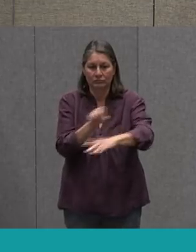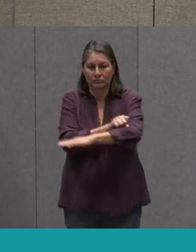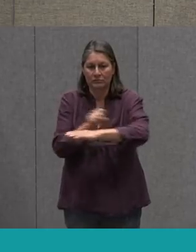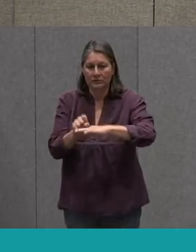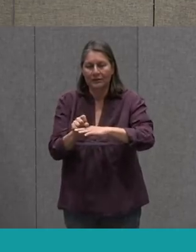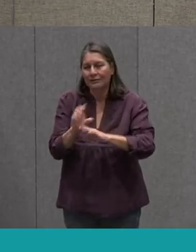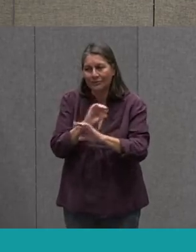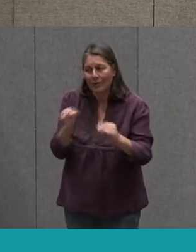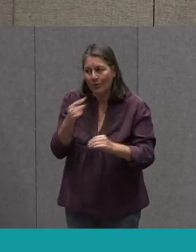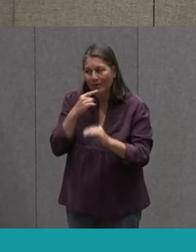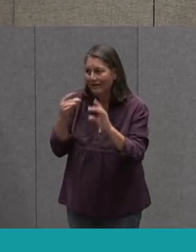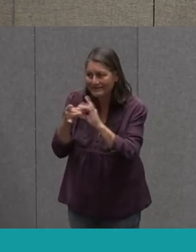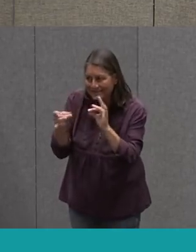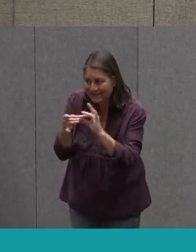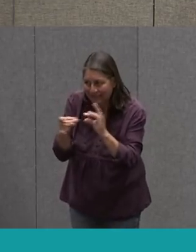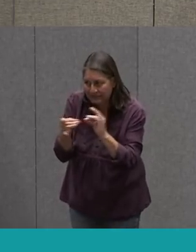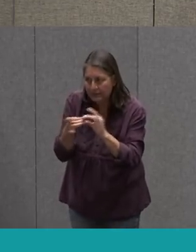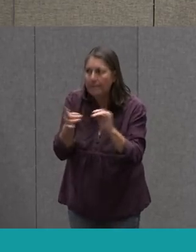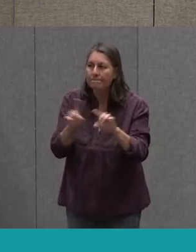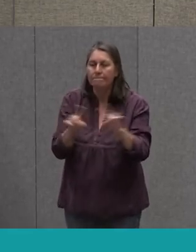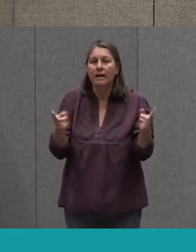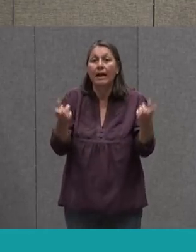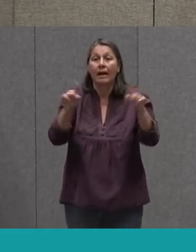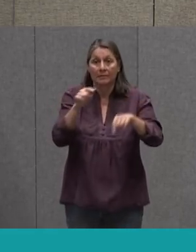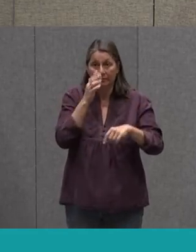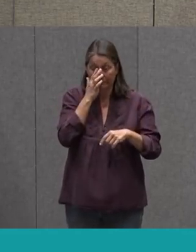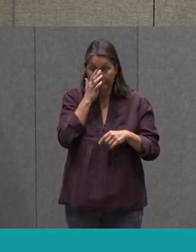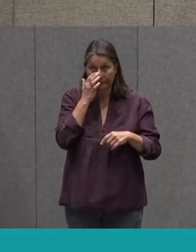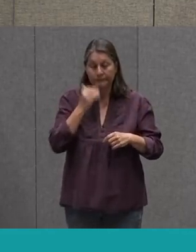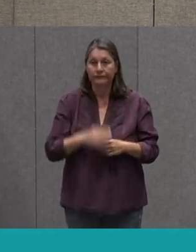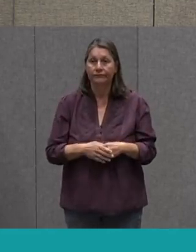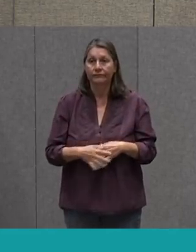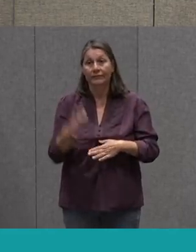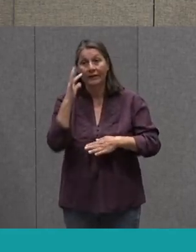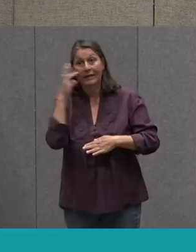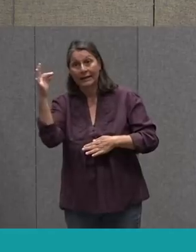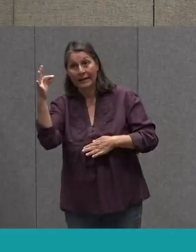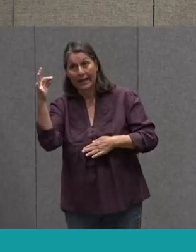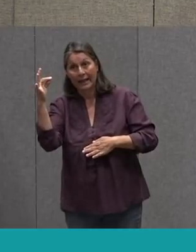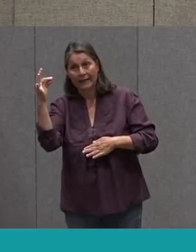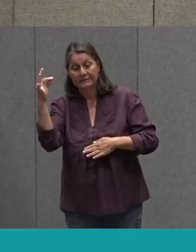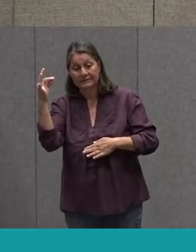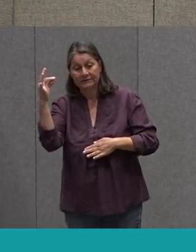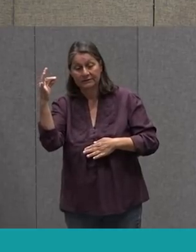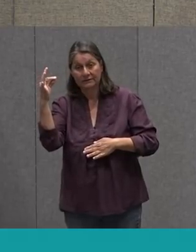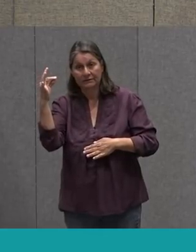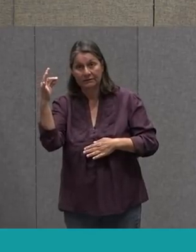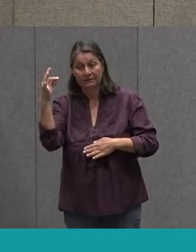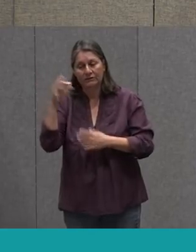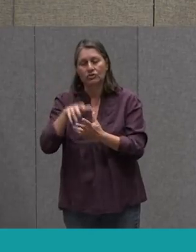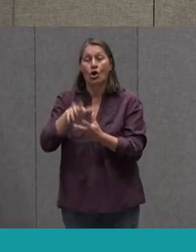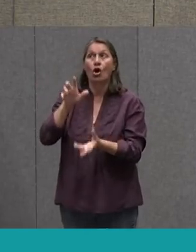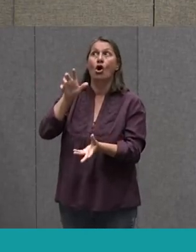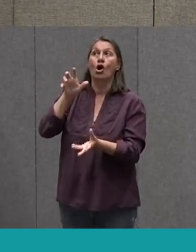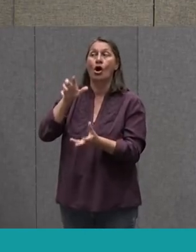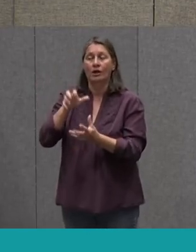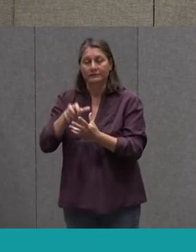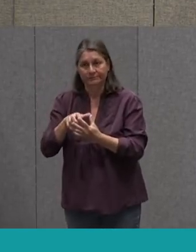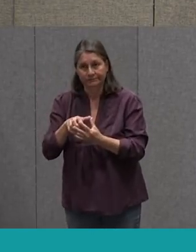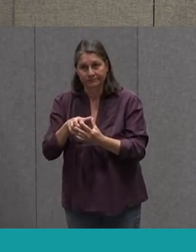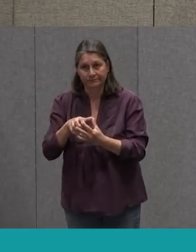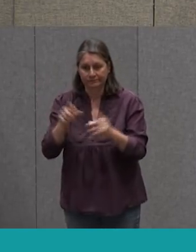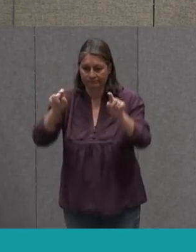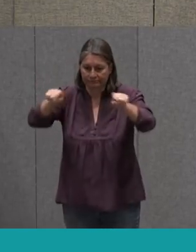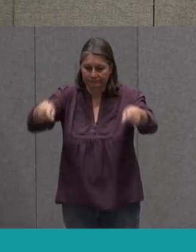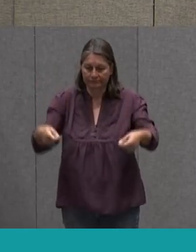What's Actually Happening Then I Have Cat And Then The Cat Is Going To Yawn So These Are